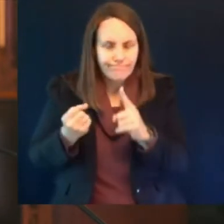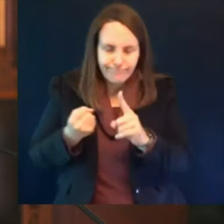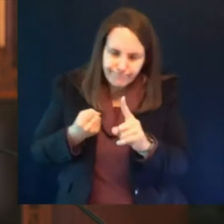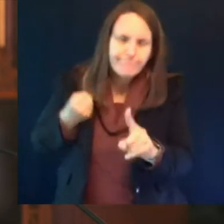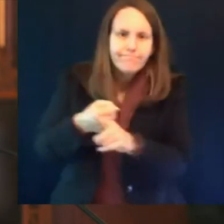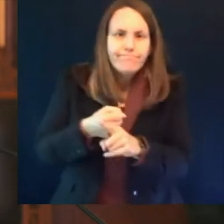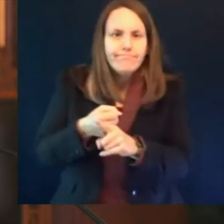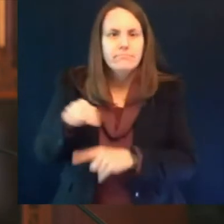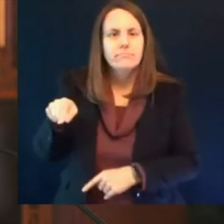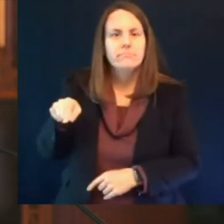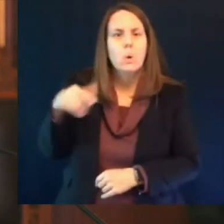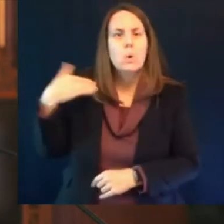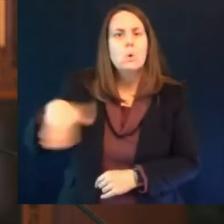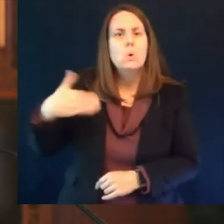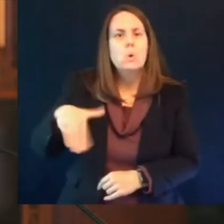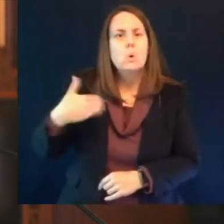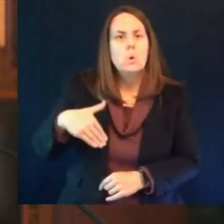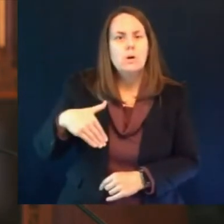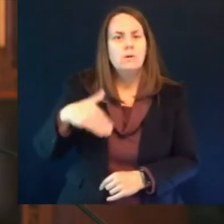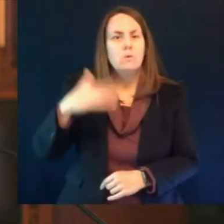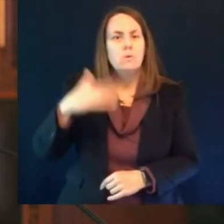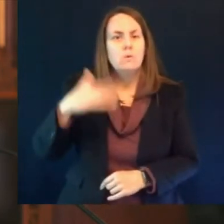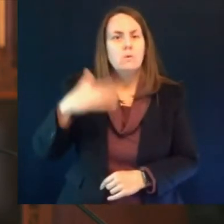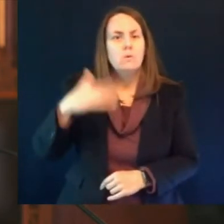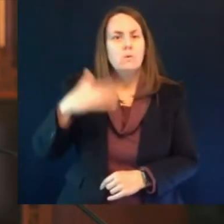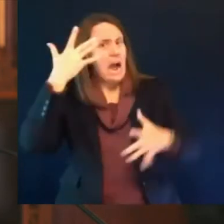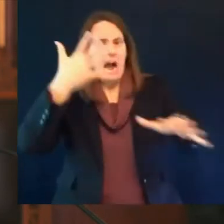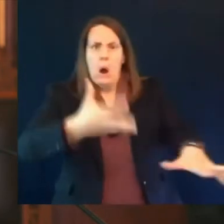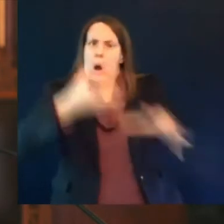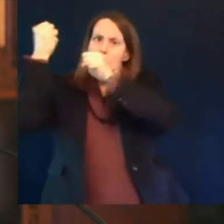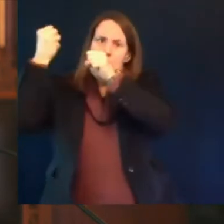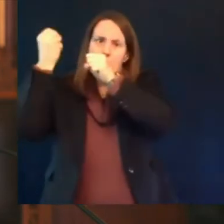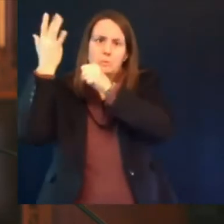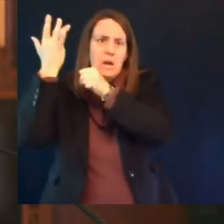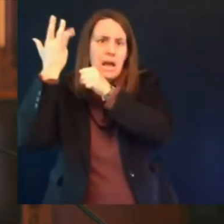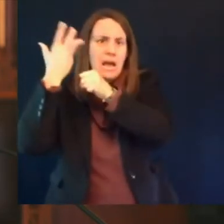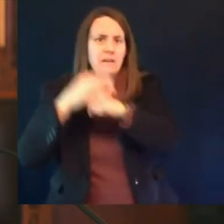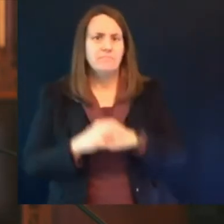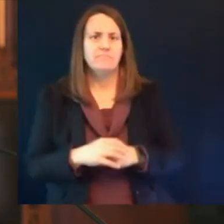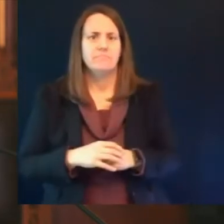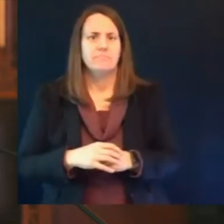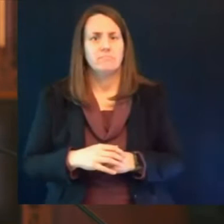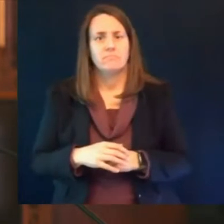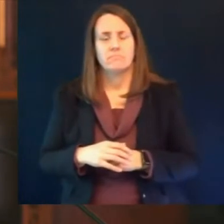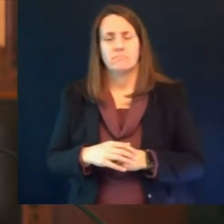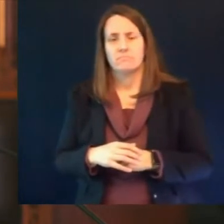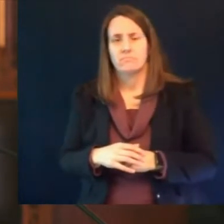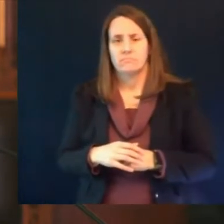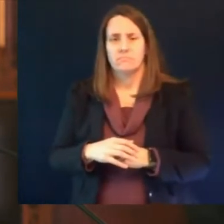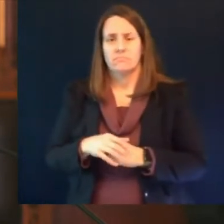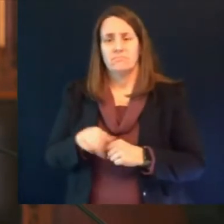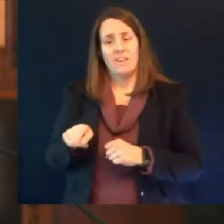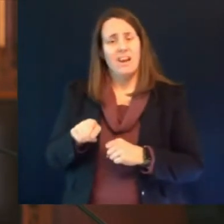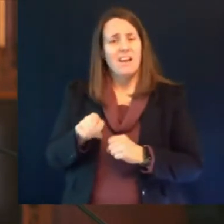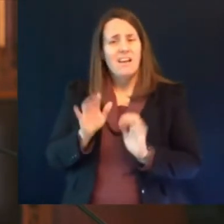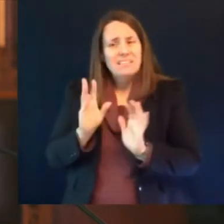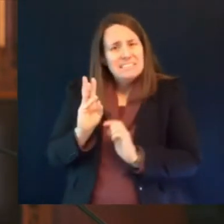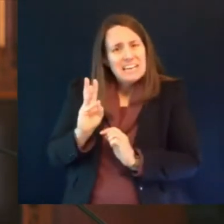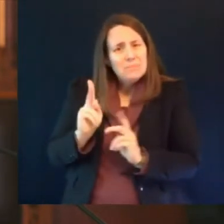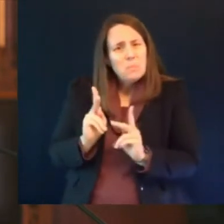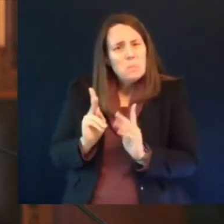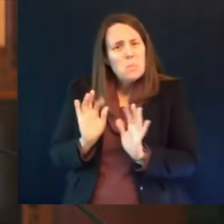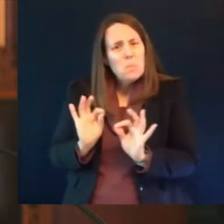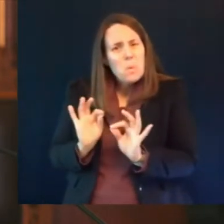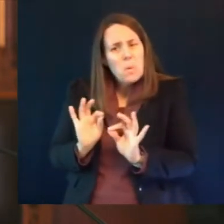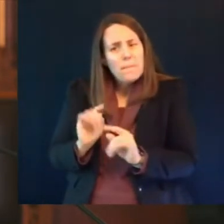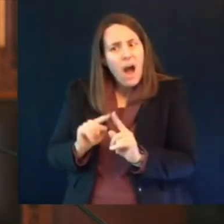one was it's a very small number but maybe that's not all the cases maybe there are more